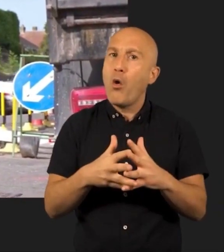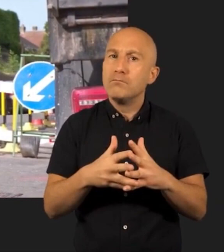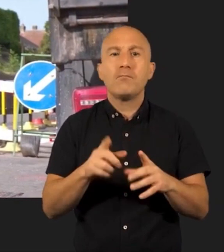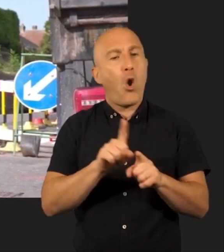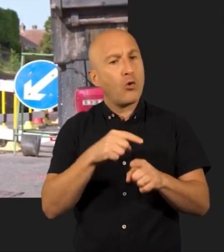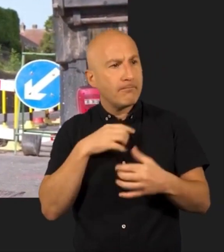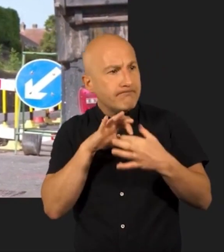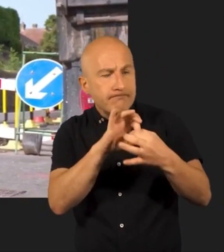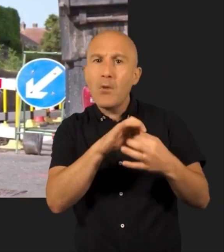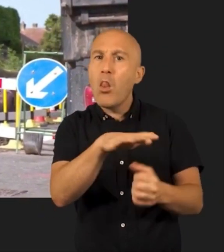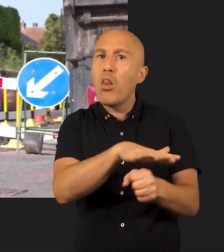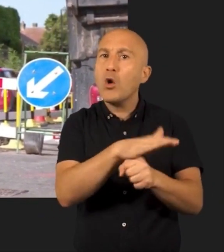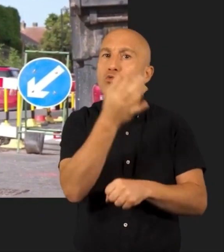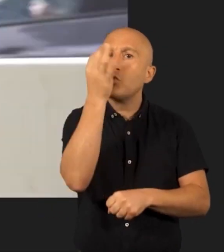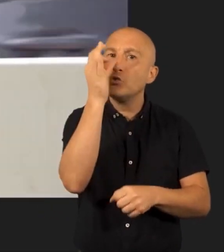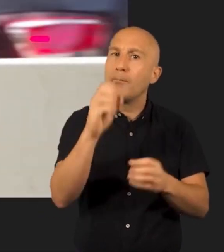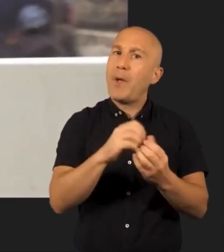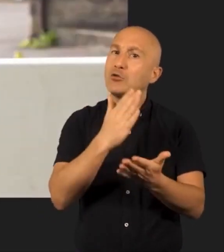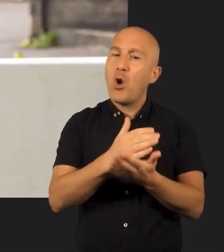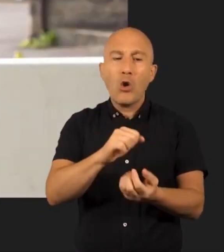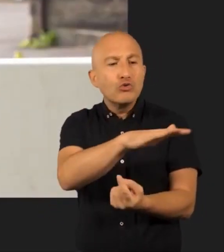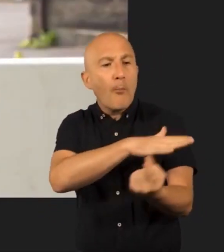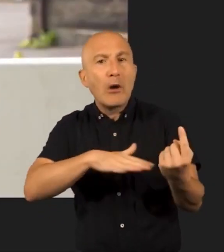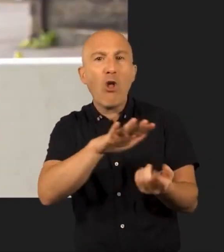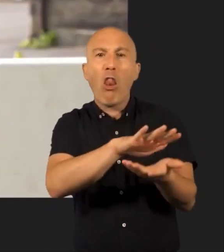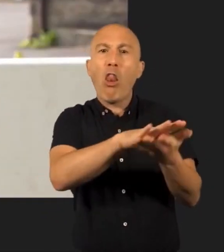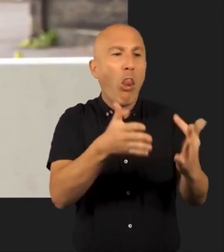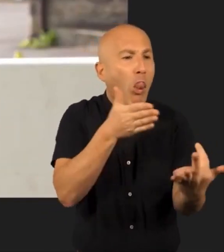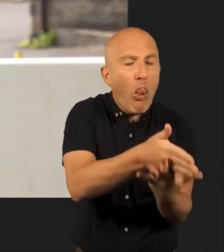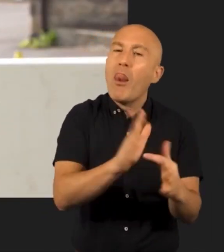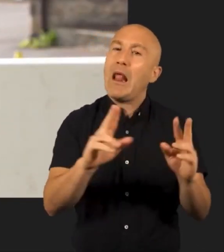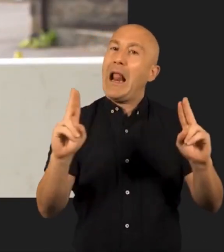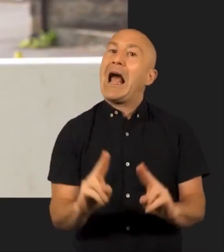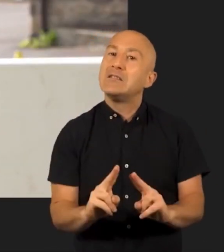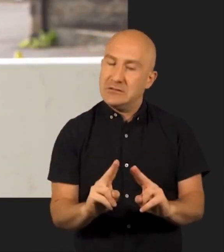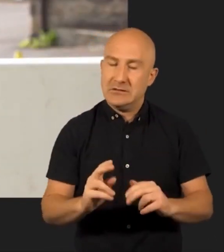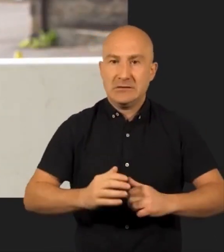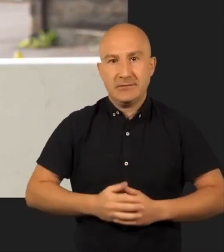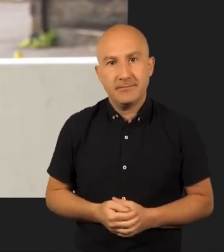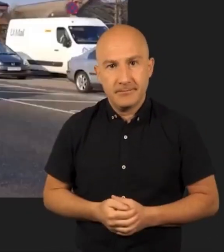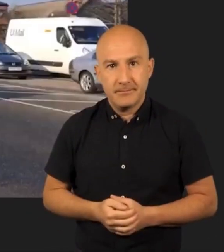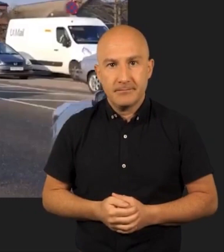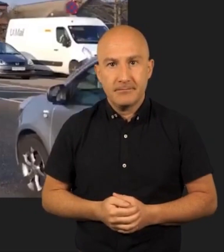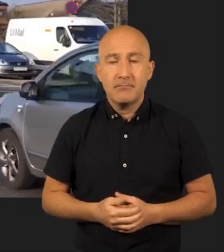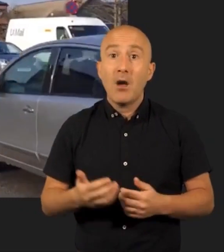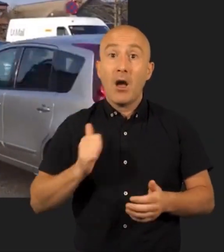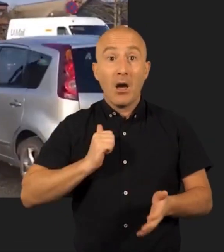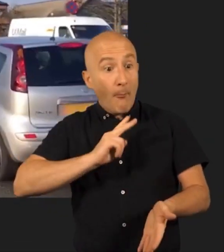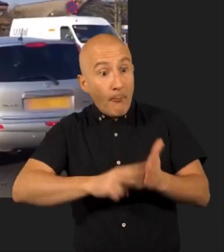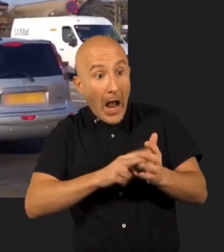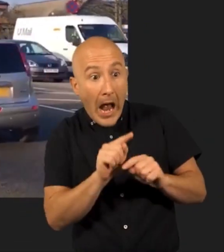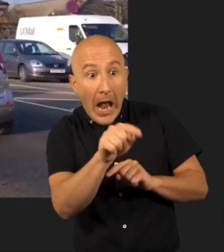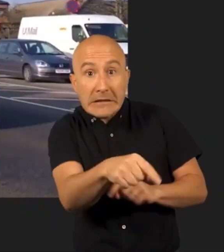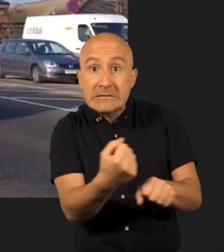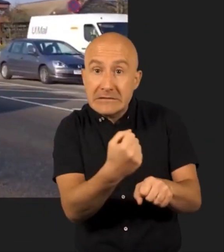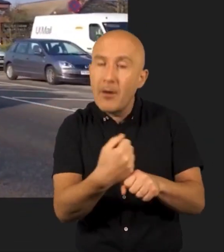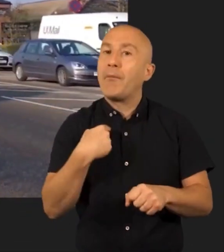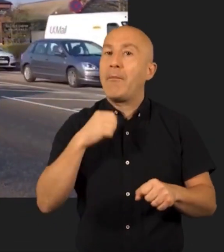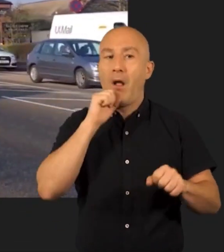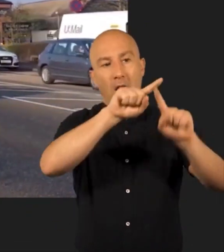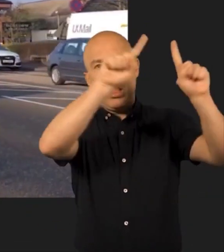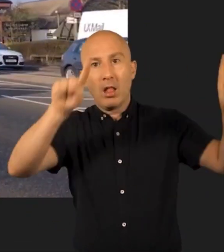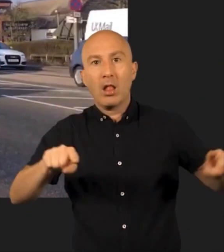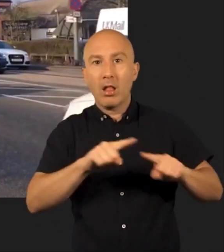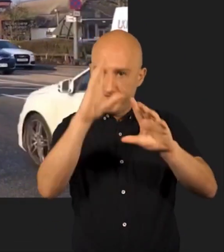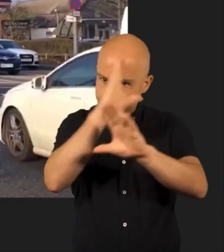about how these are set out and we work with local councils to ensure we minimise disruption to the community. For planned works, we